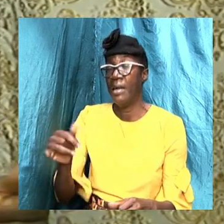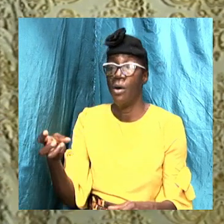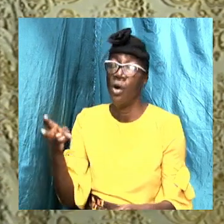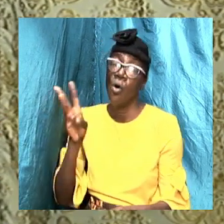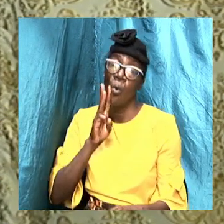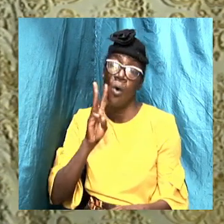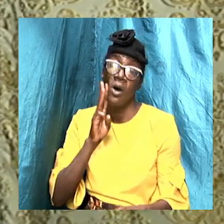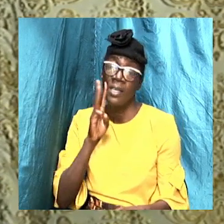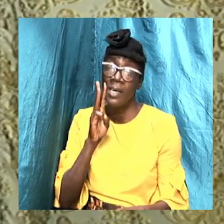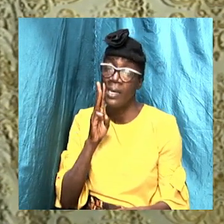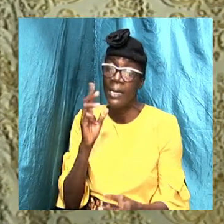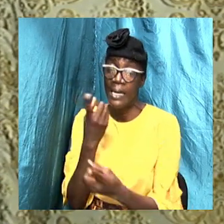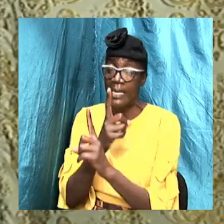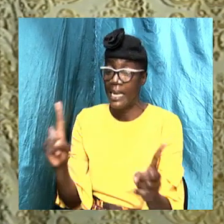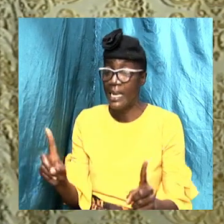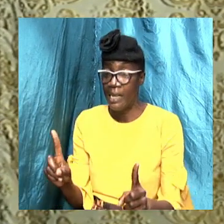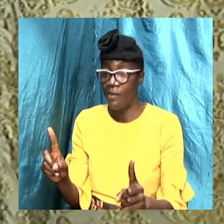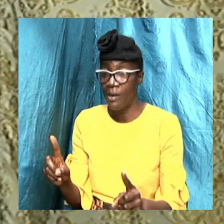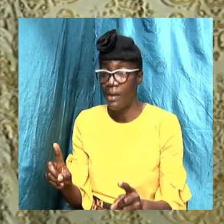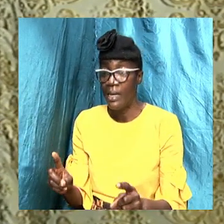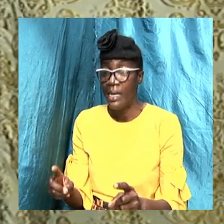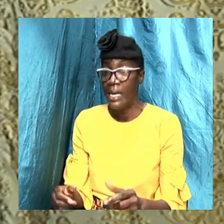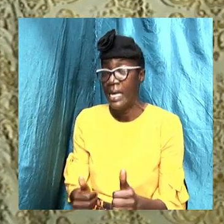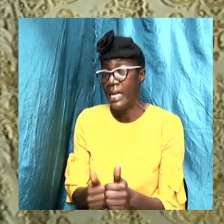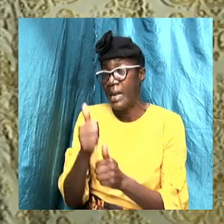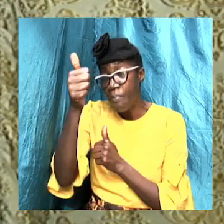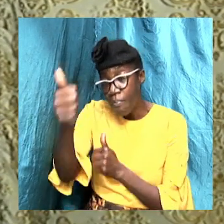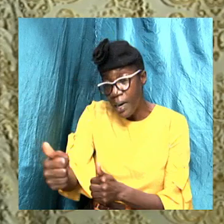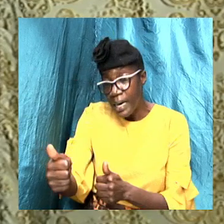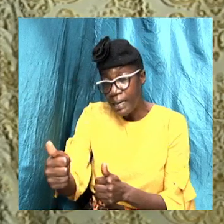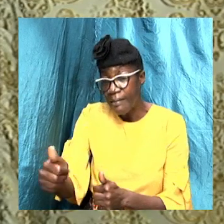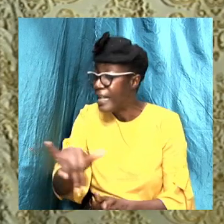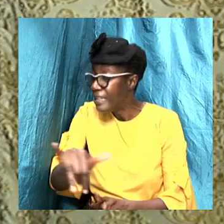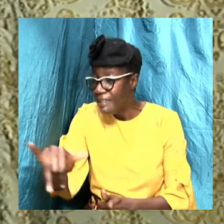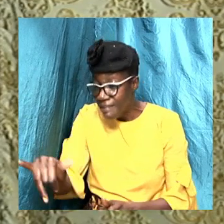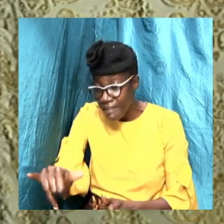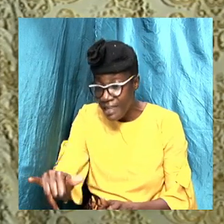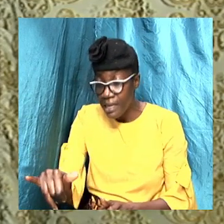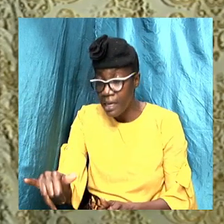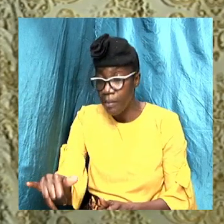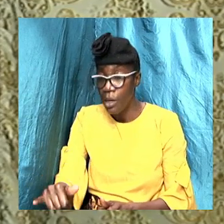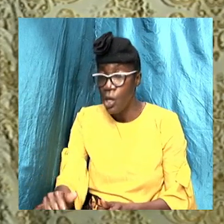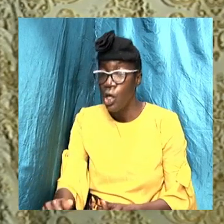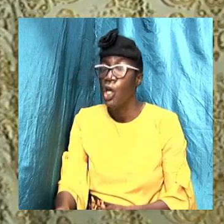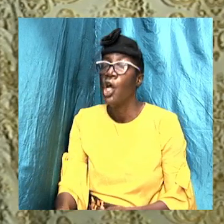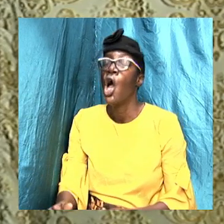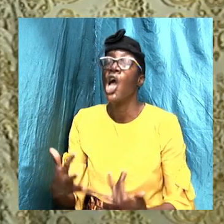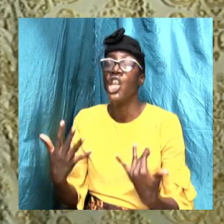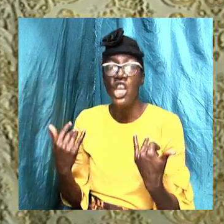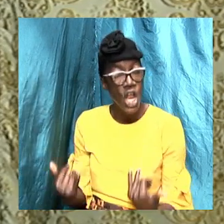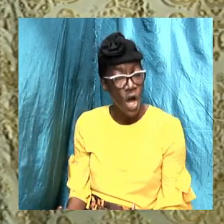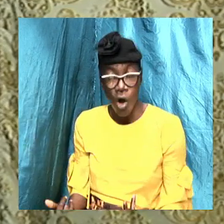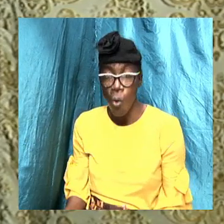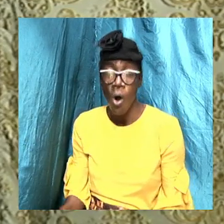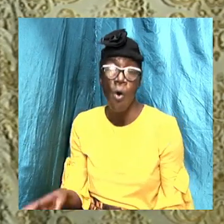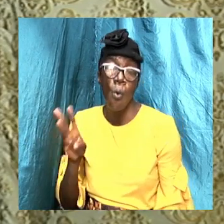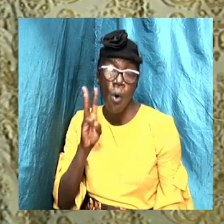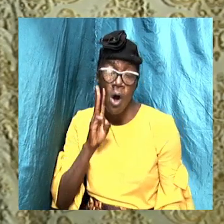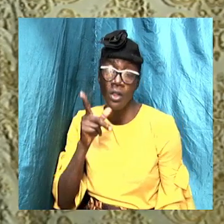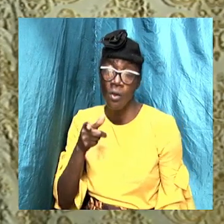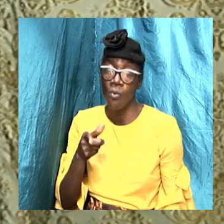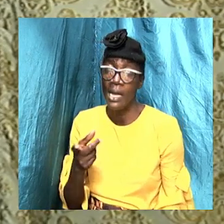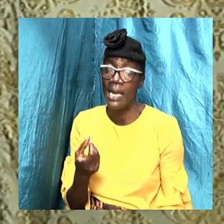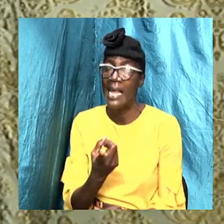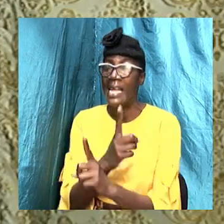them in the past, so it is that with us as Christians, today, water will deliver